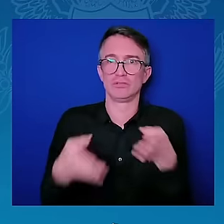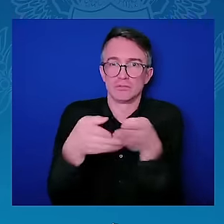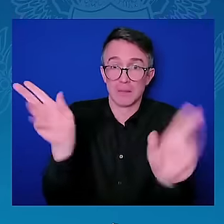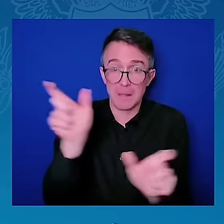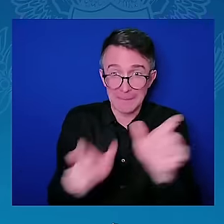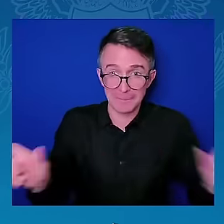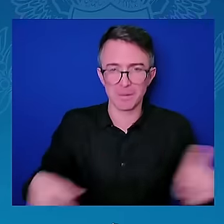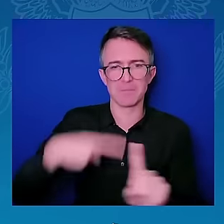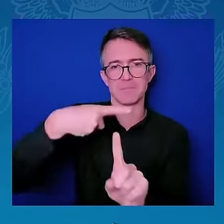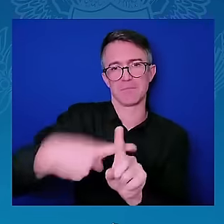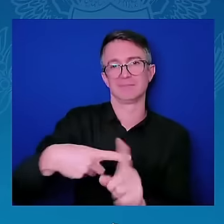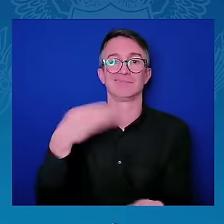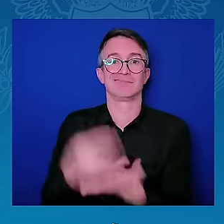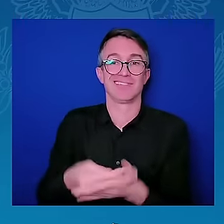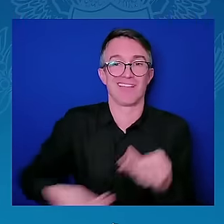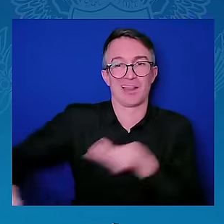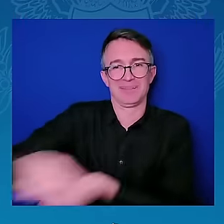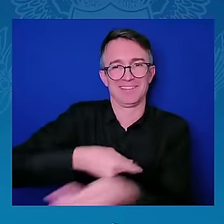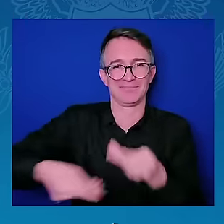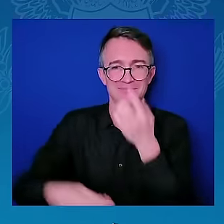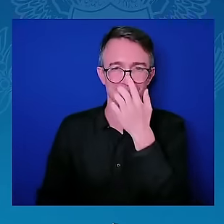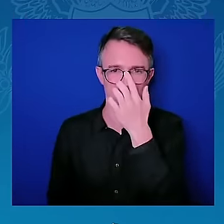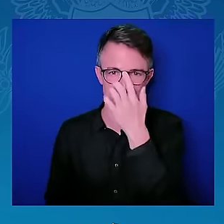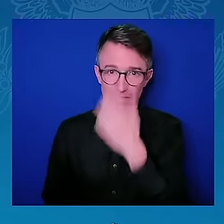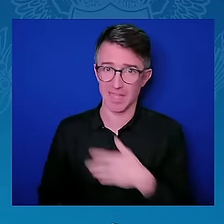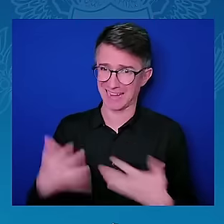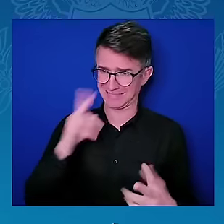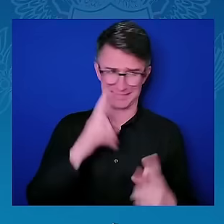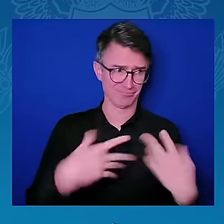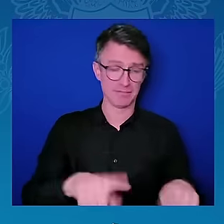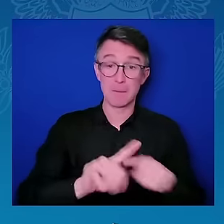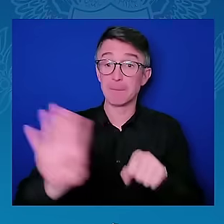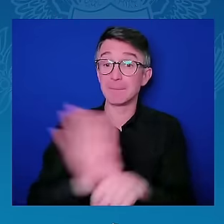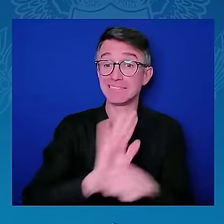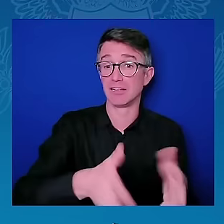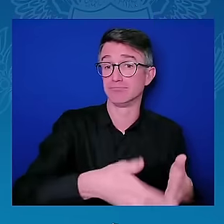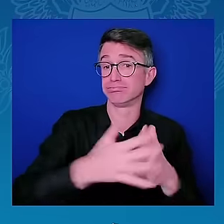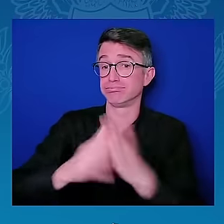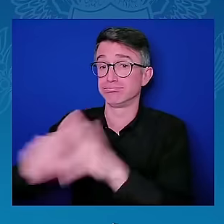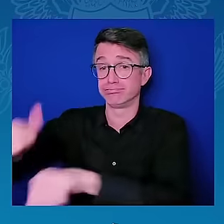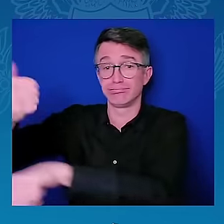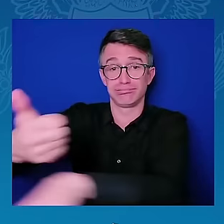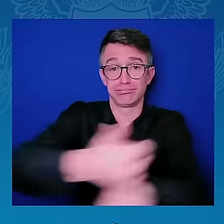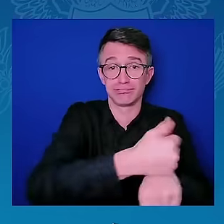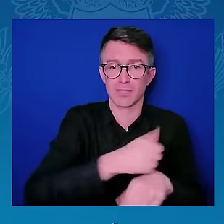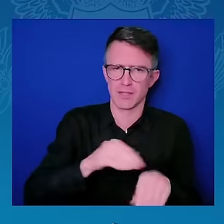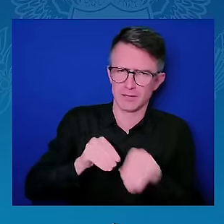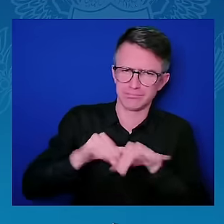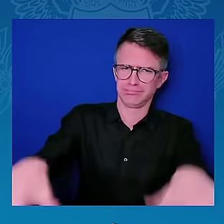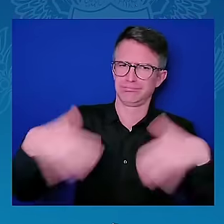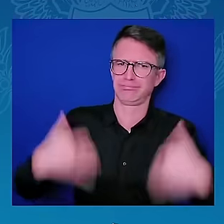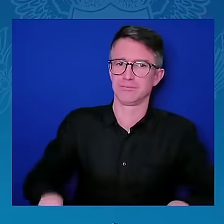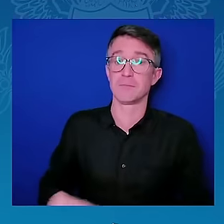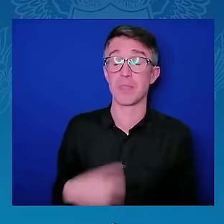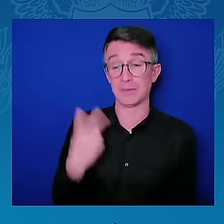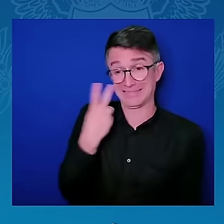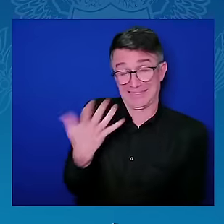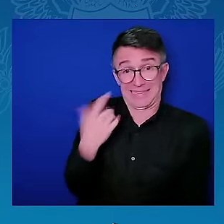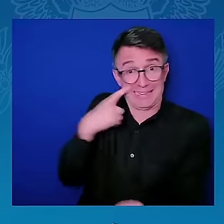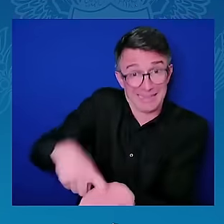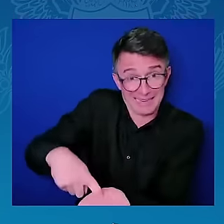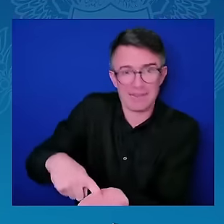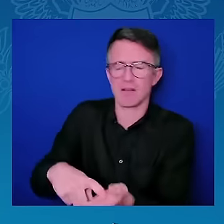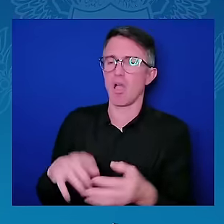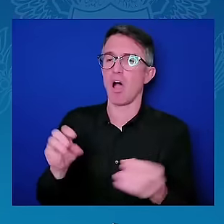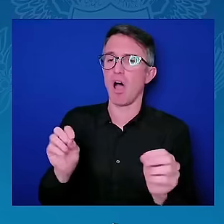potential if we are willing to seize it. And the U.S. is working to make that happen. Twenty-four years ago this week,